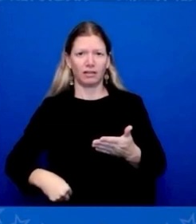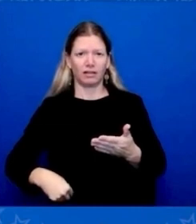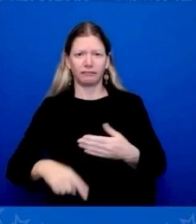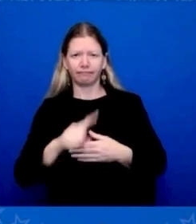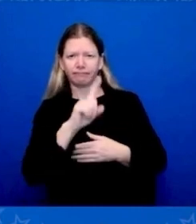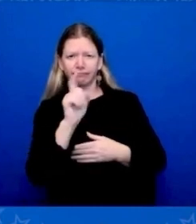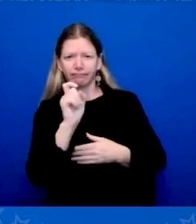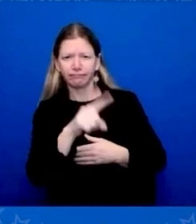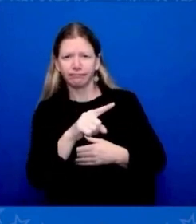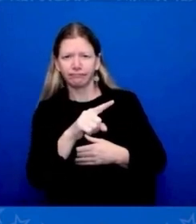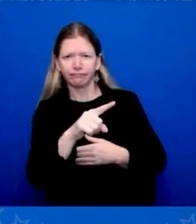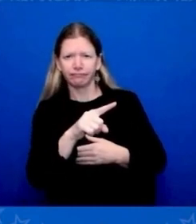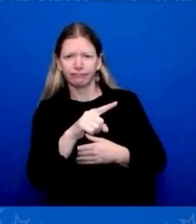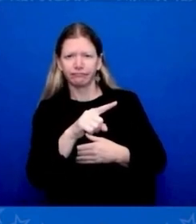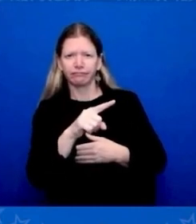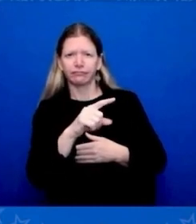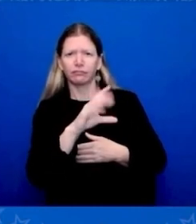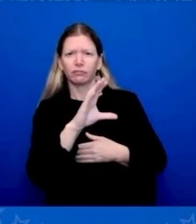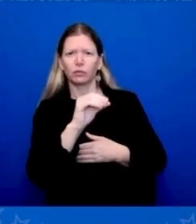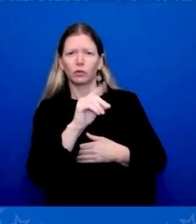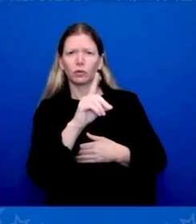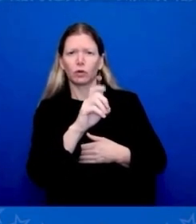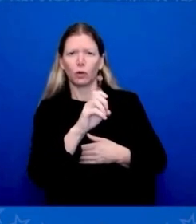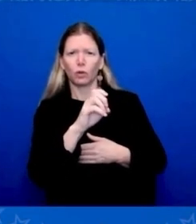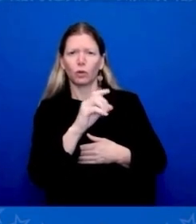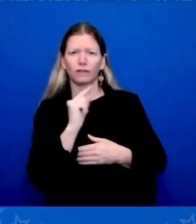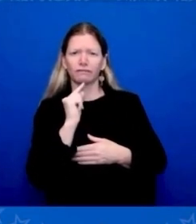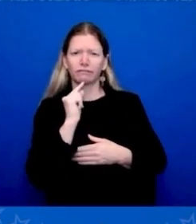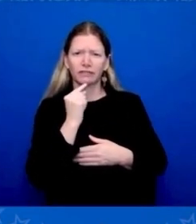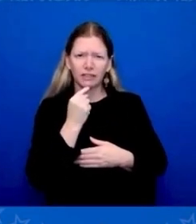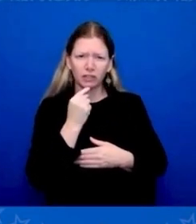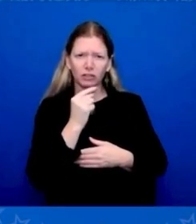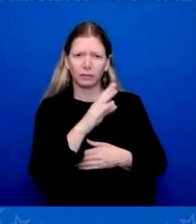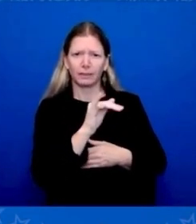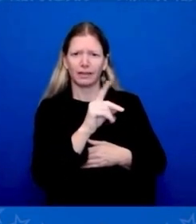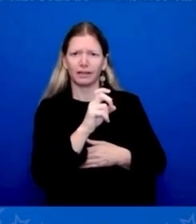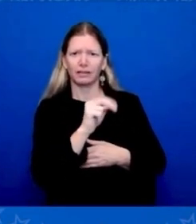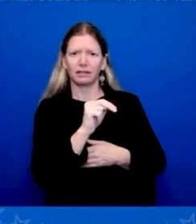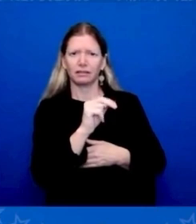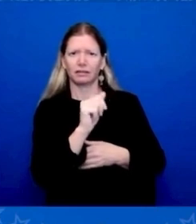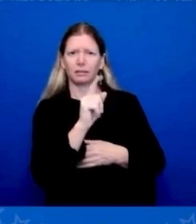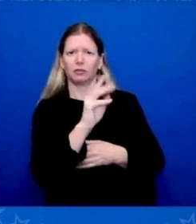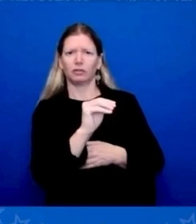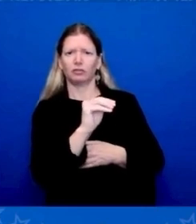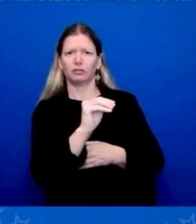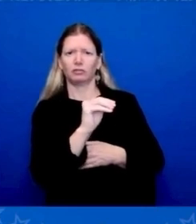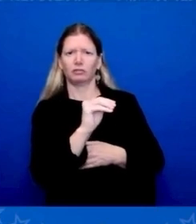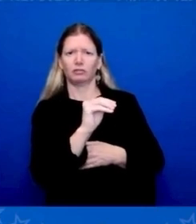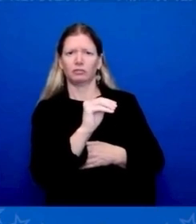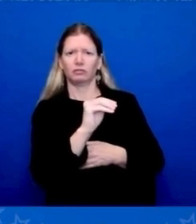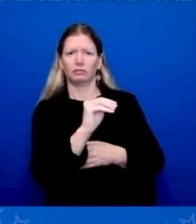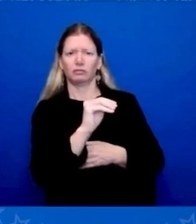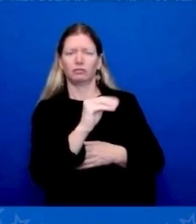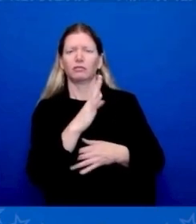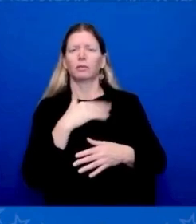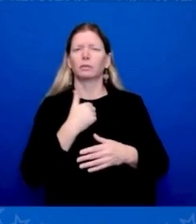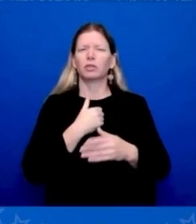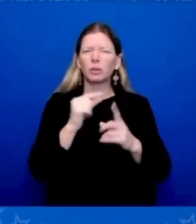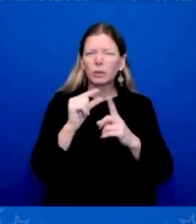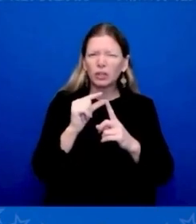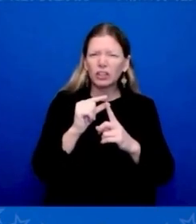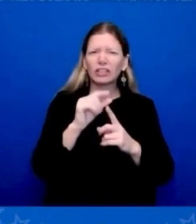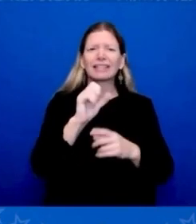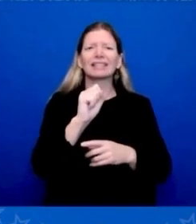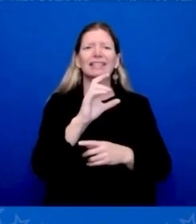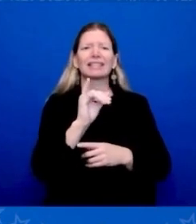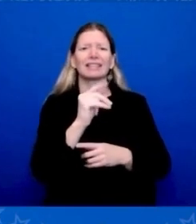administration. I'm sorry, the what? The sincerity. The sincerity of the Biden administration. Of the Biden administration. And